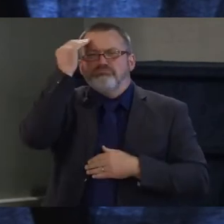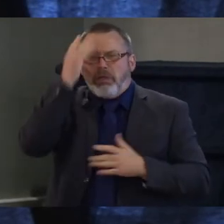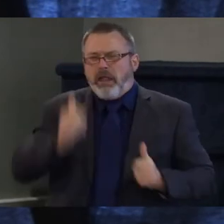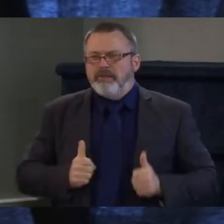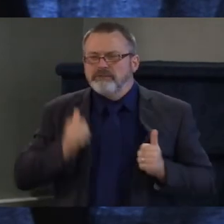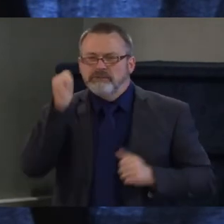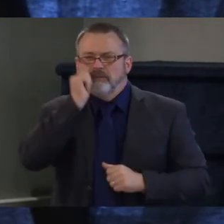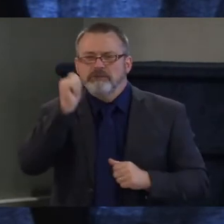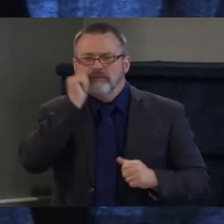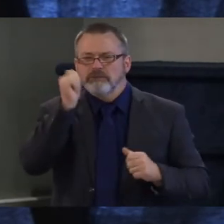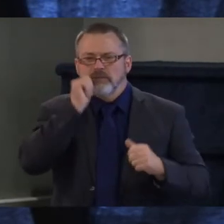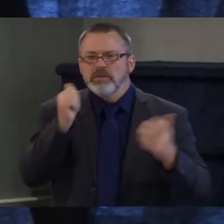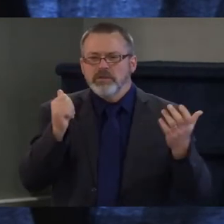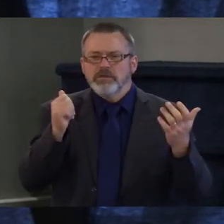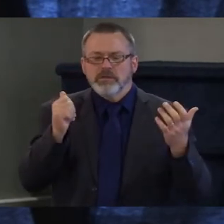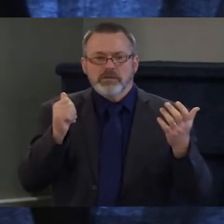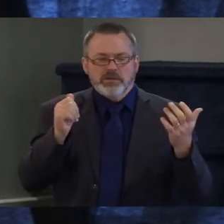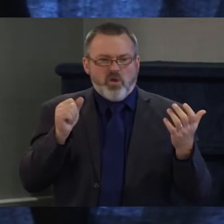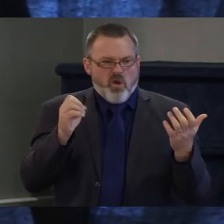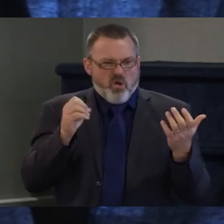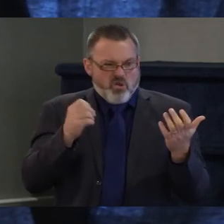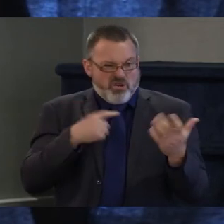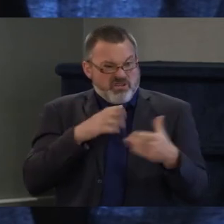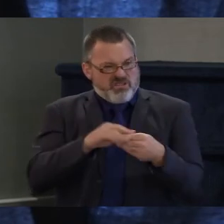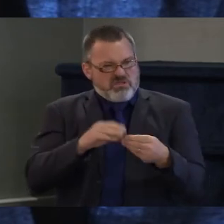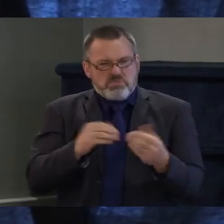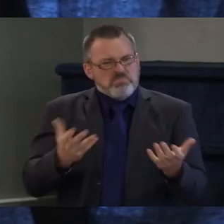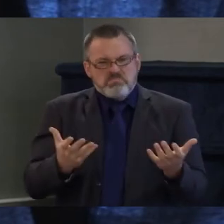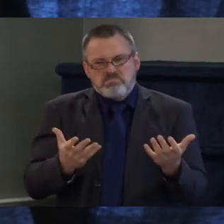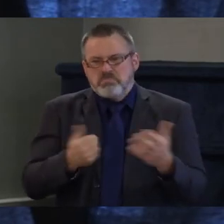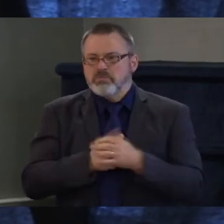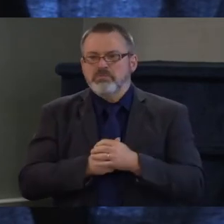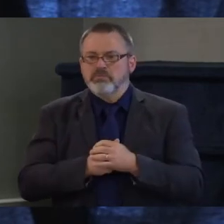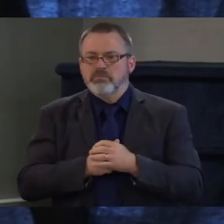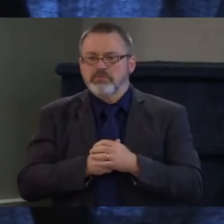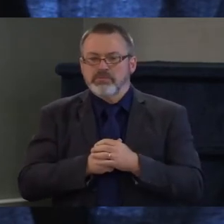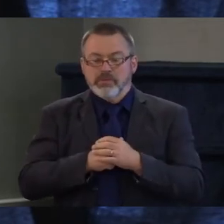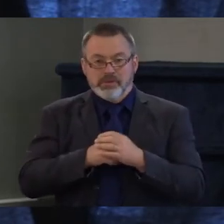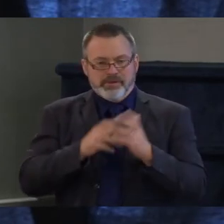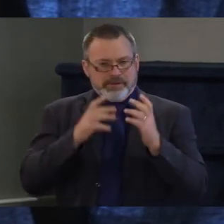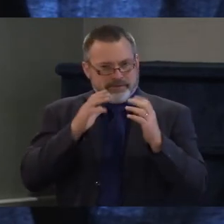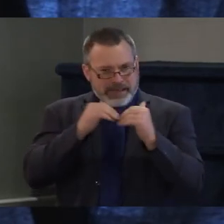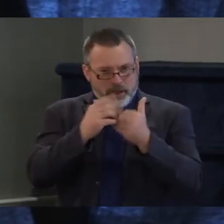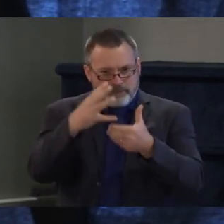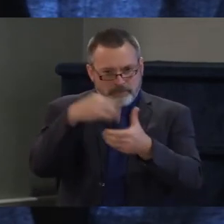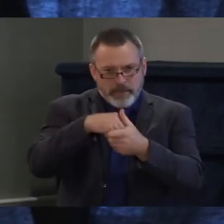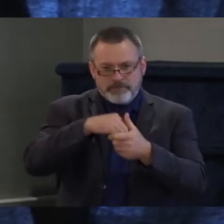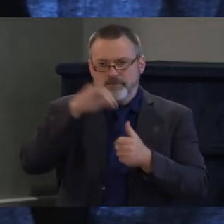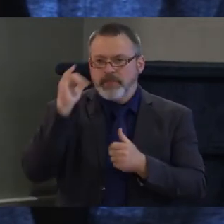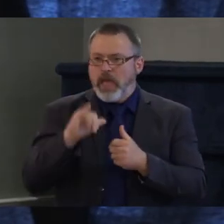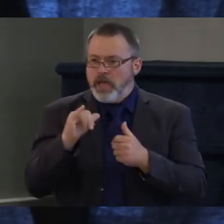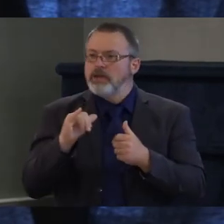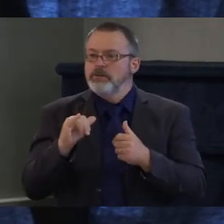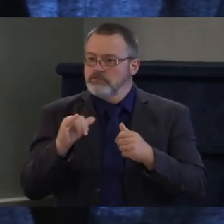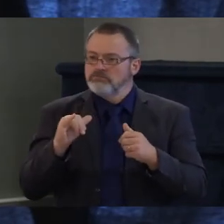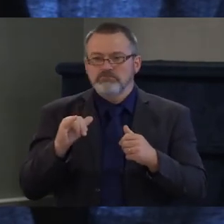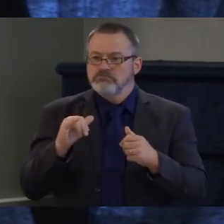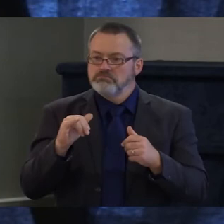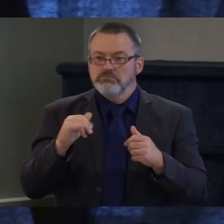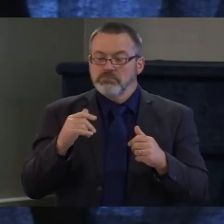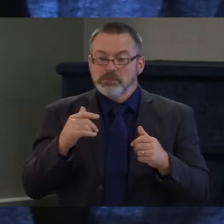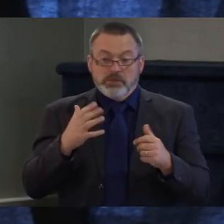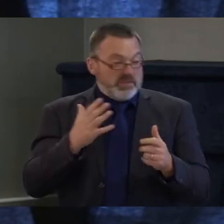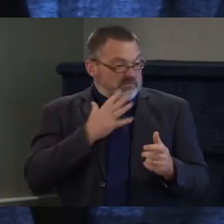talked about it and it's a really important piece of all of this and so i think what i want you to know about me is i am